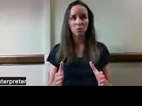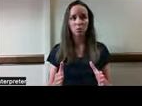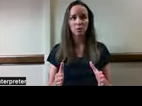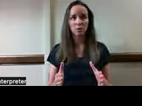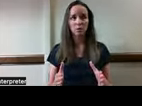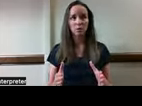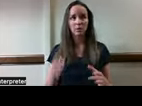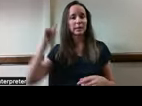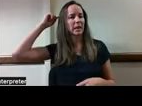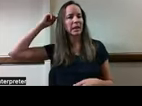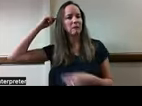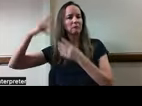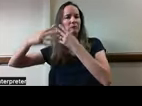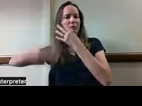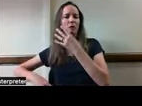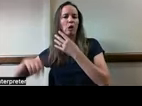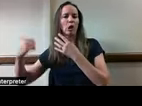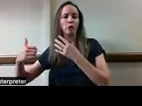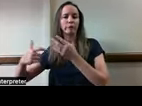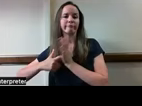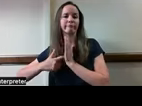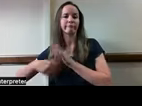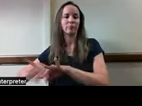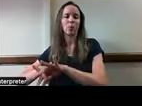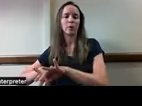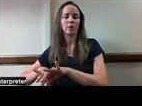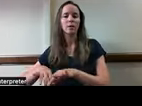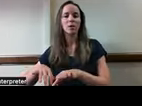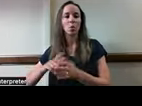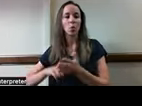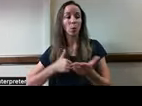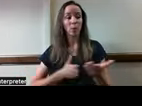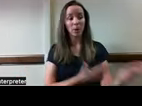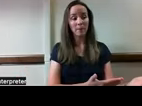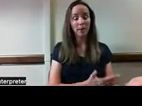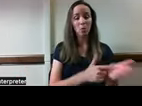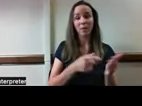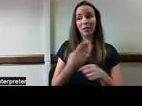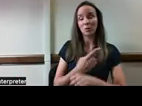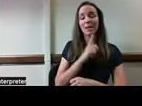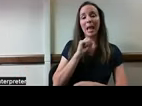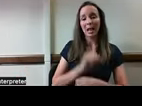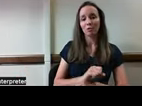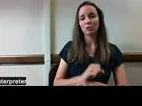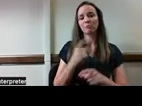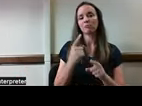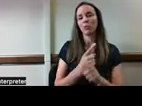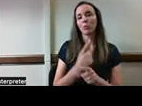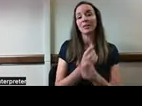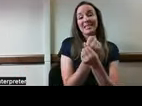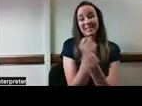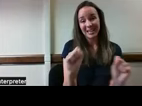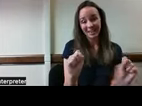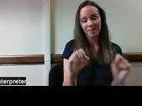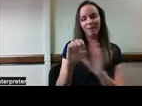other considerations in mind to make sure that what we're recommending and what people are using really is both safe and